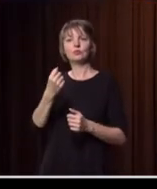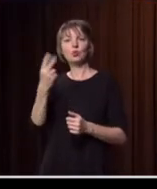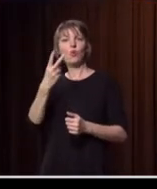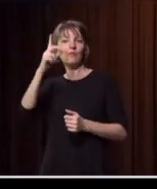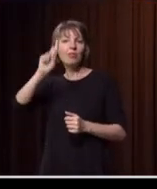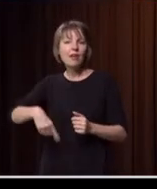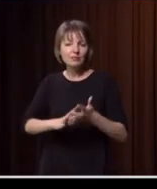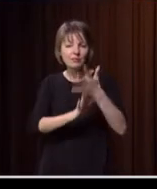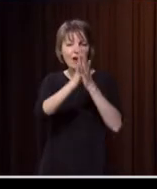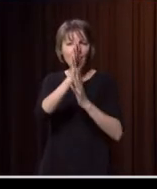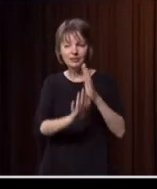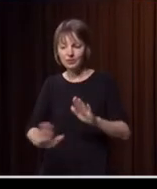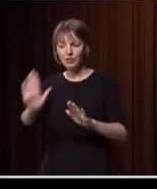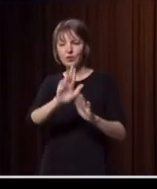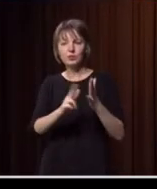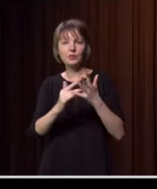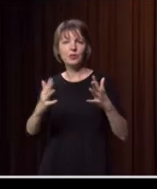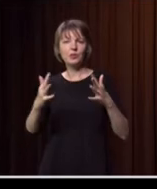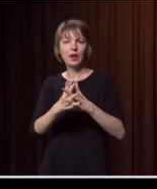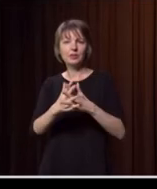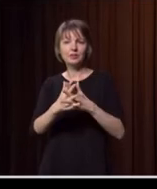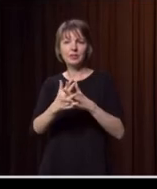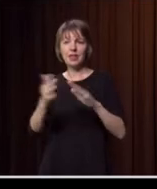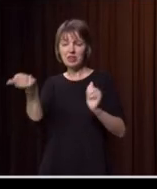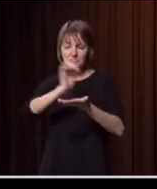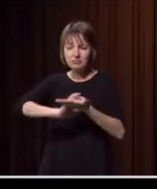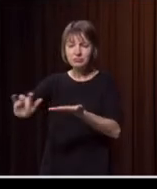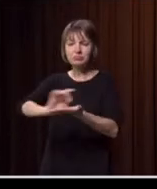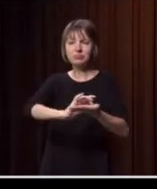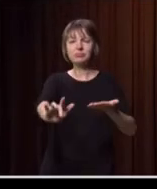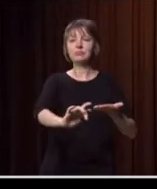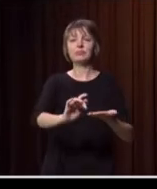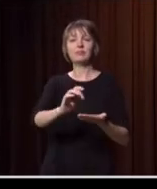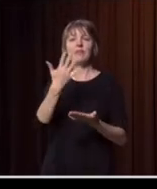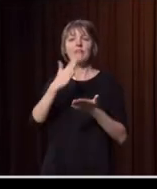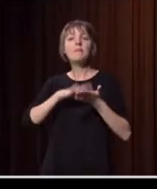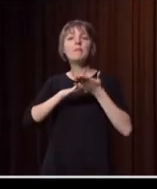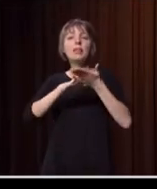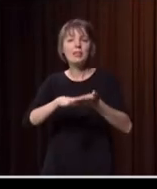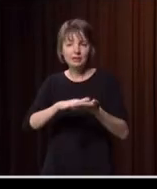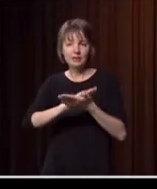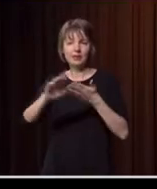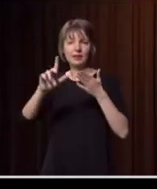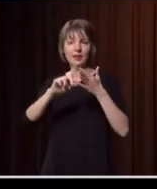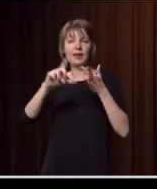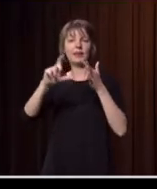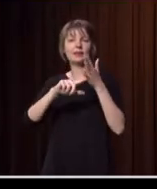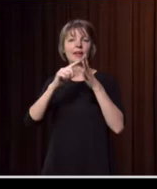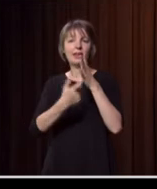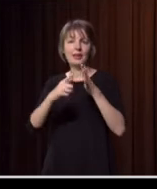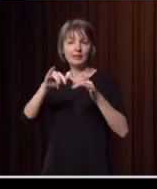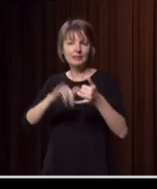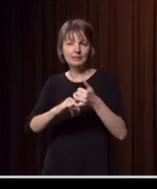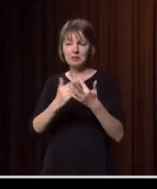South Wales. They burnt out an area of 5.5 million hectares and the toll was extraordinary. The environmental